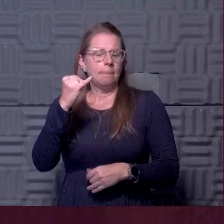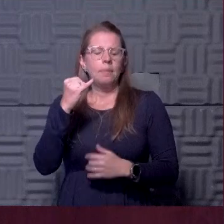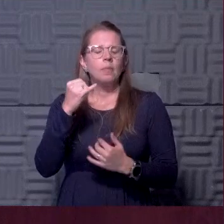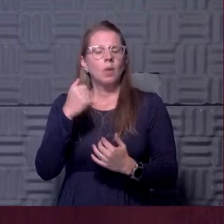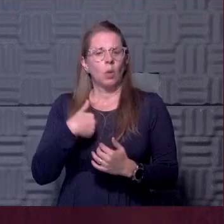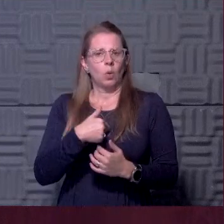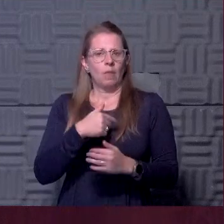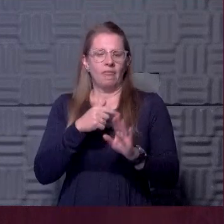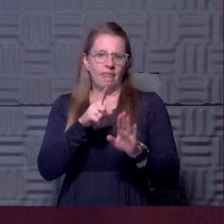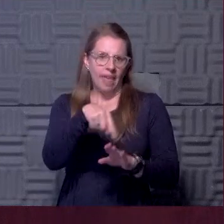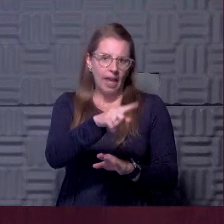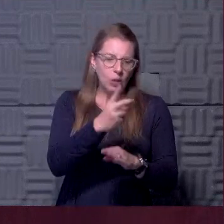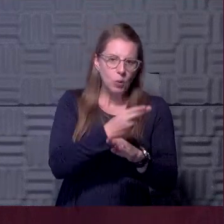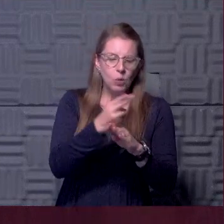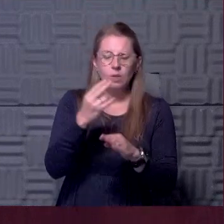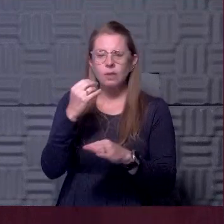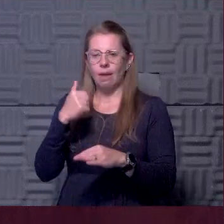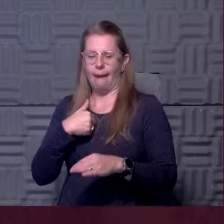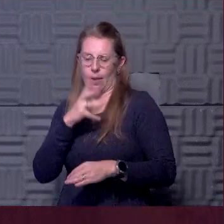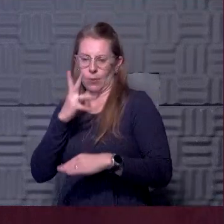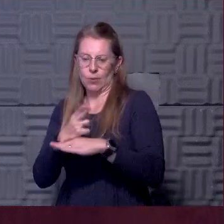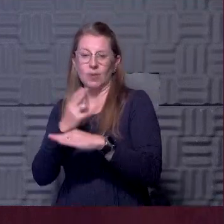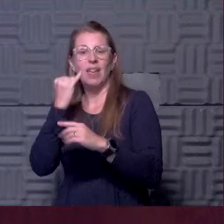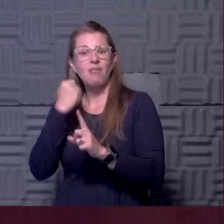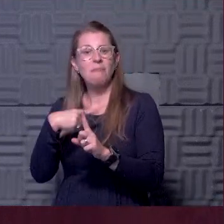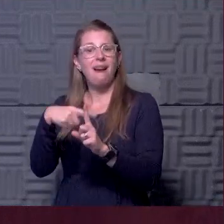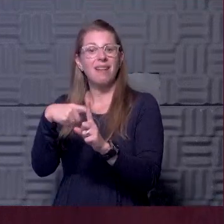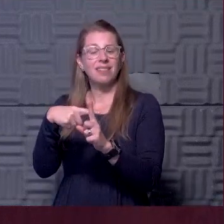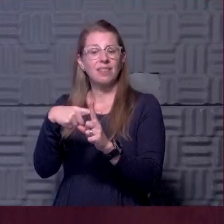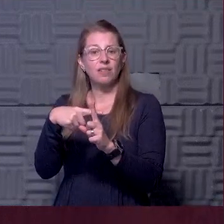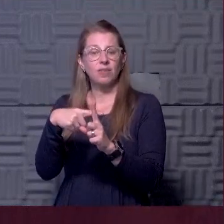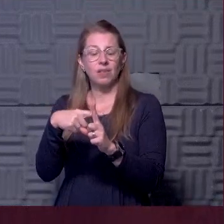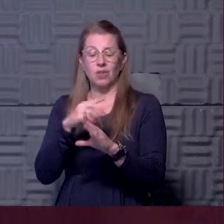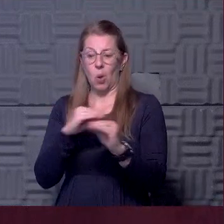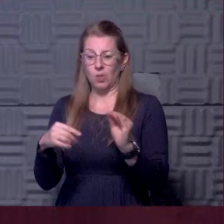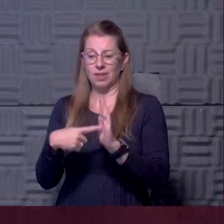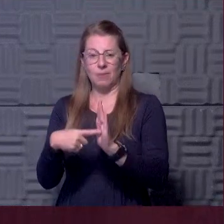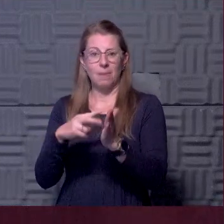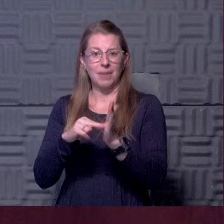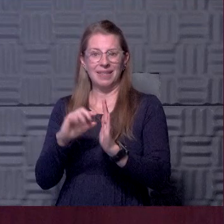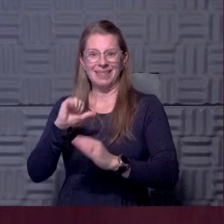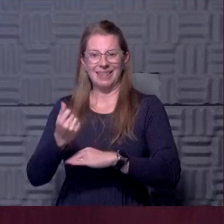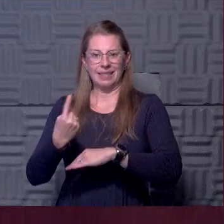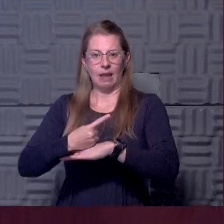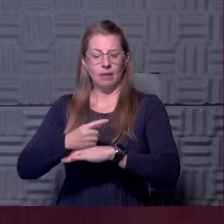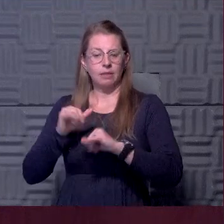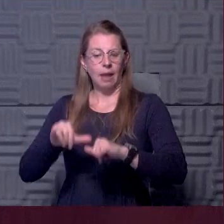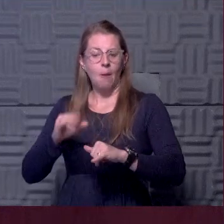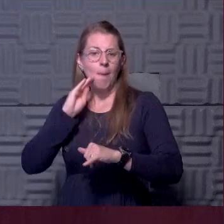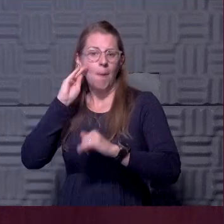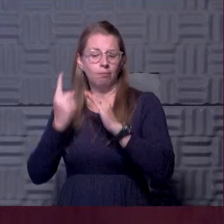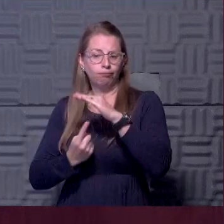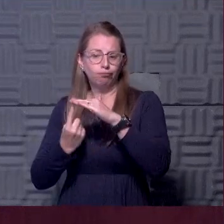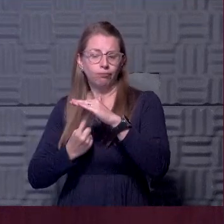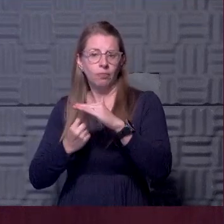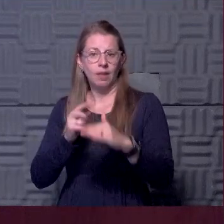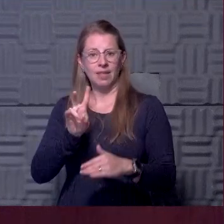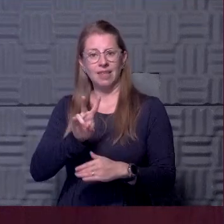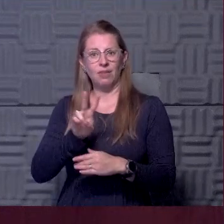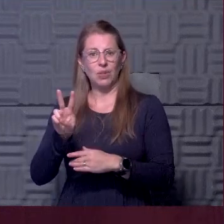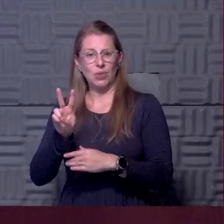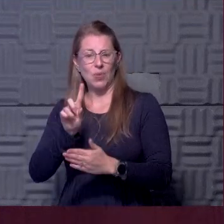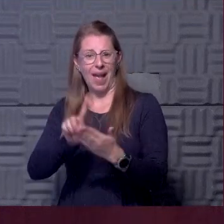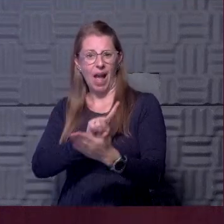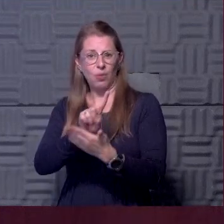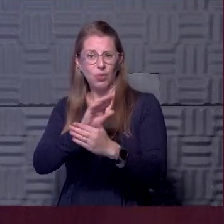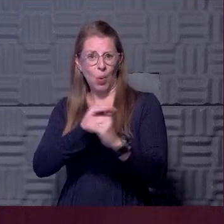and that we would use advising a patient. So if they're, if they're positive, um, and they're asymptomatic, you're going to have 10 days of isolation and 72 hours of being symptom